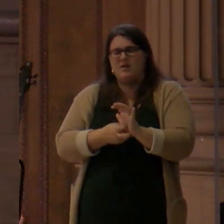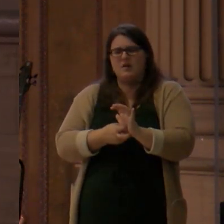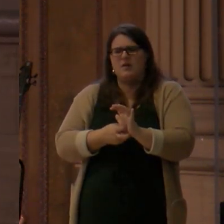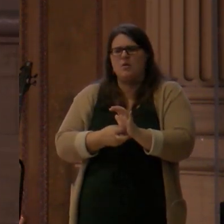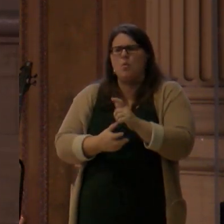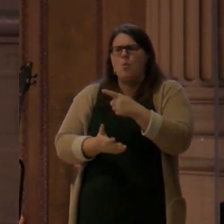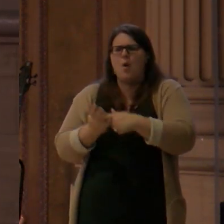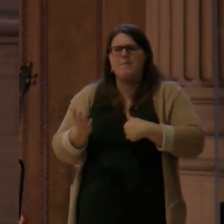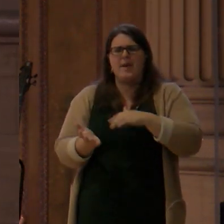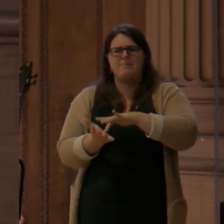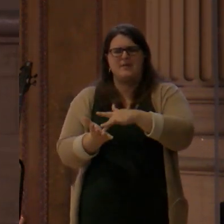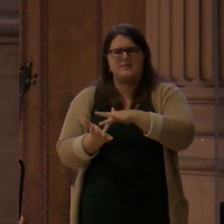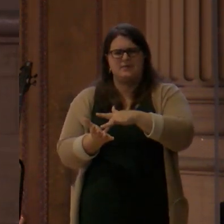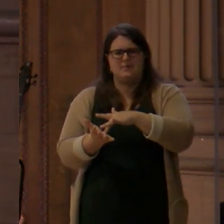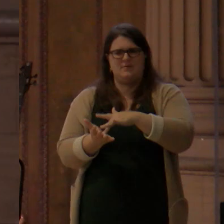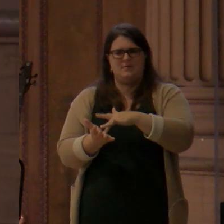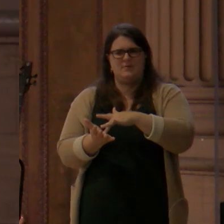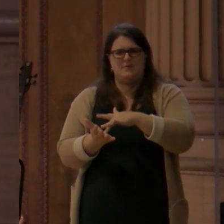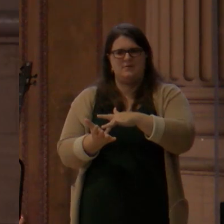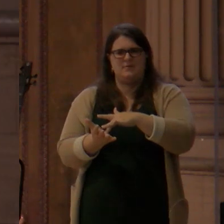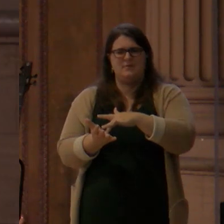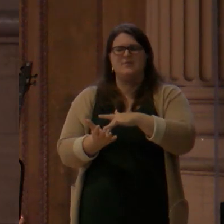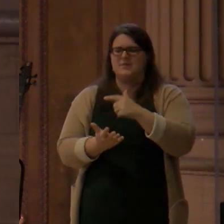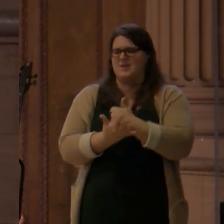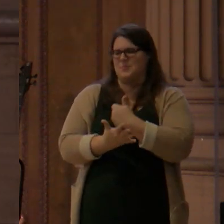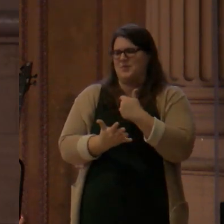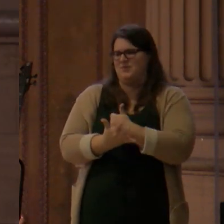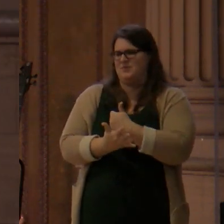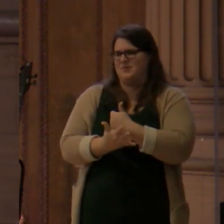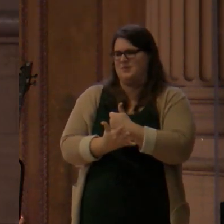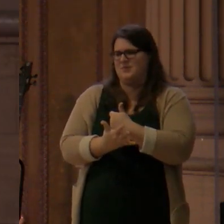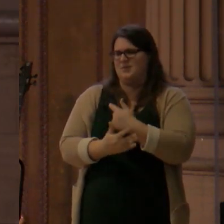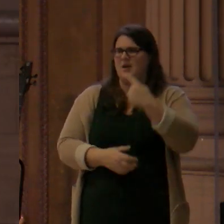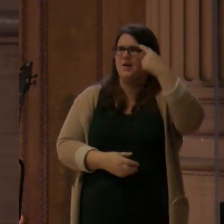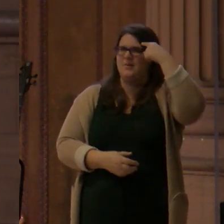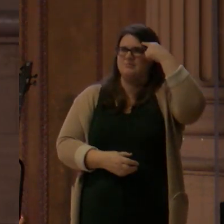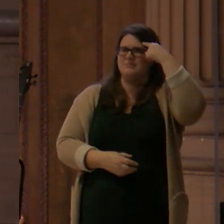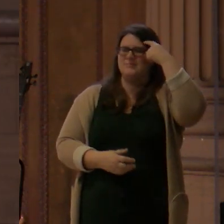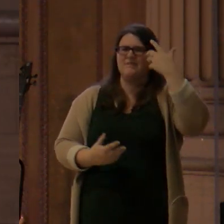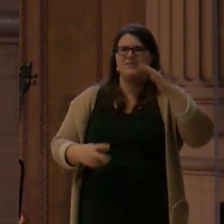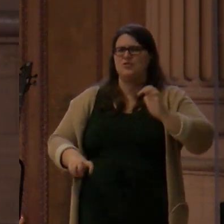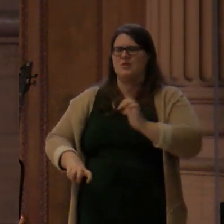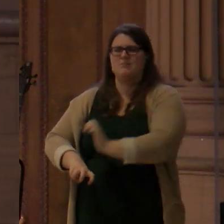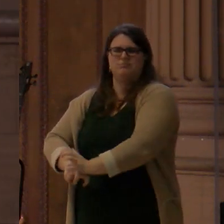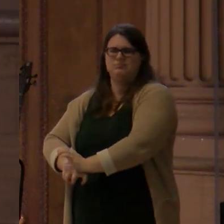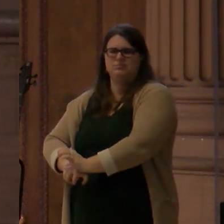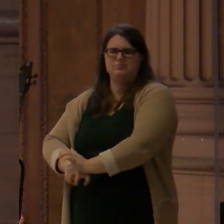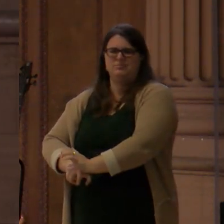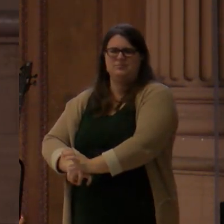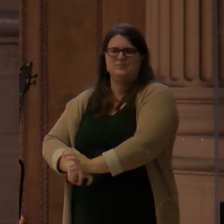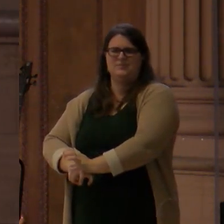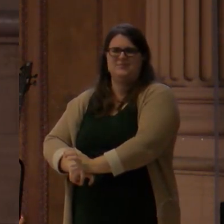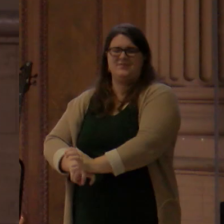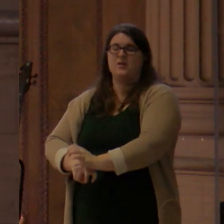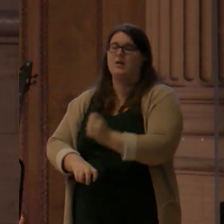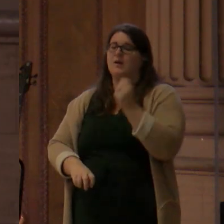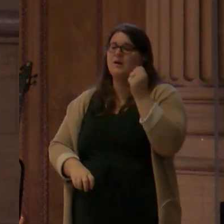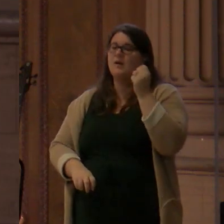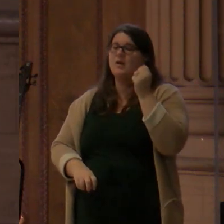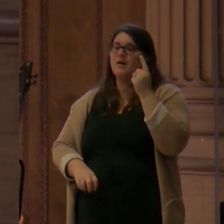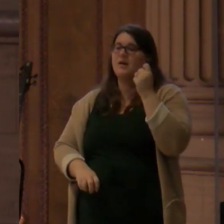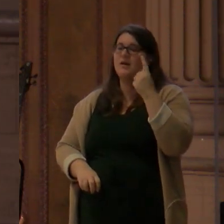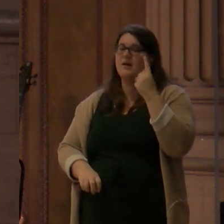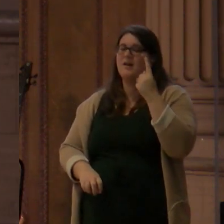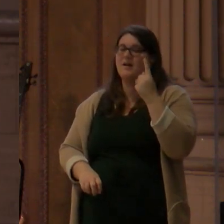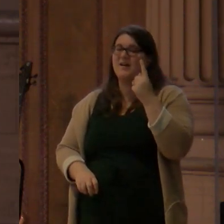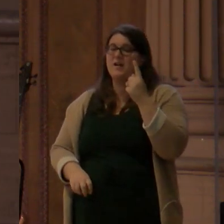In fact, Ambrose, this fourth century church father, he once wrote this on this verse. He says, let's put on sandals of the gospel that shut